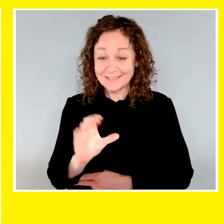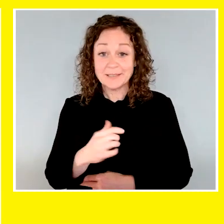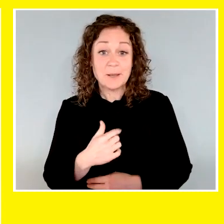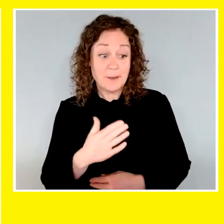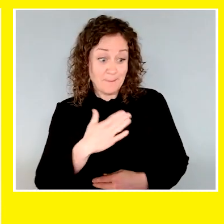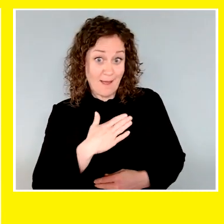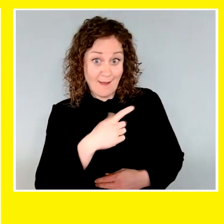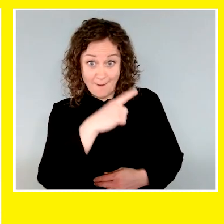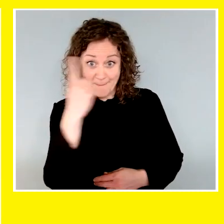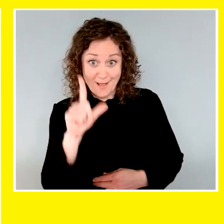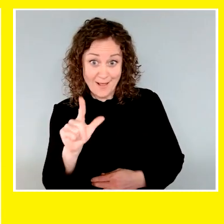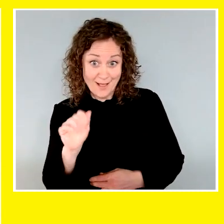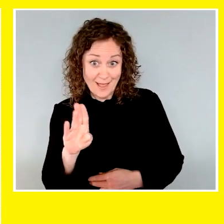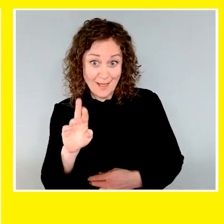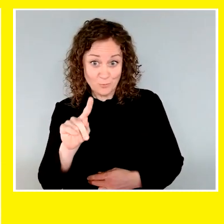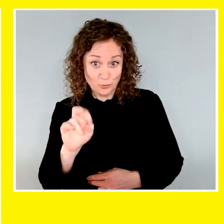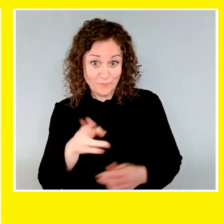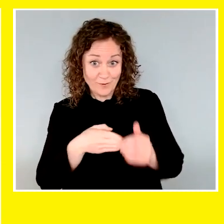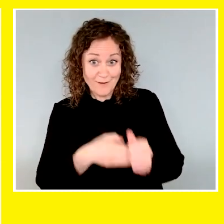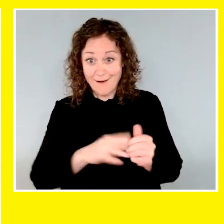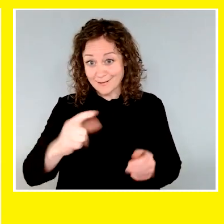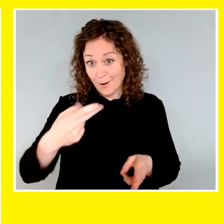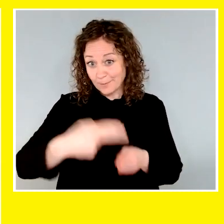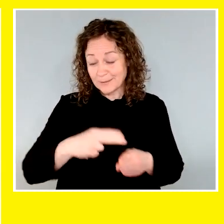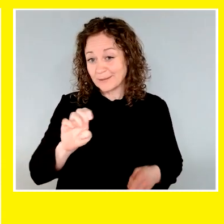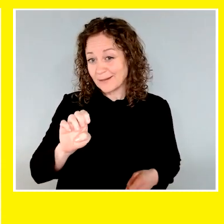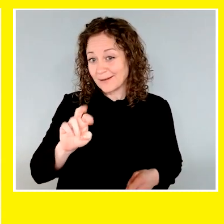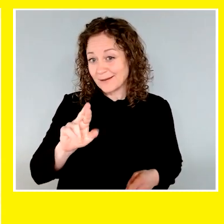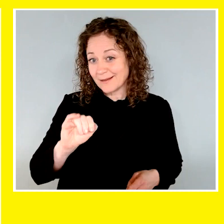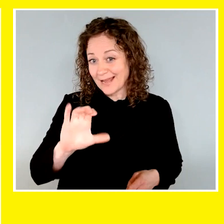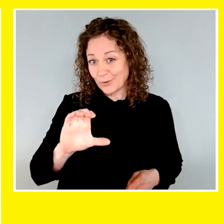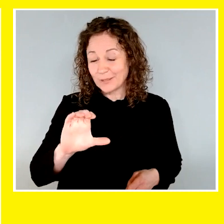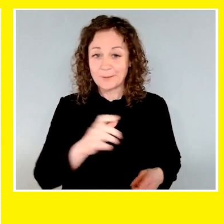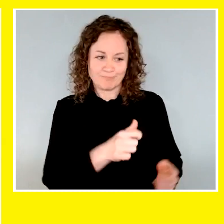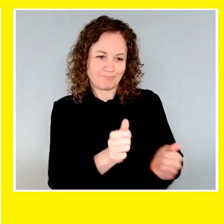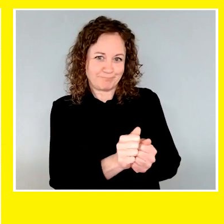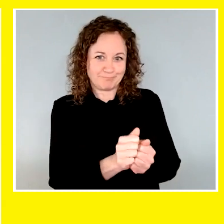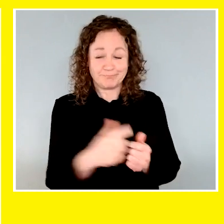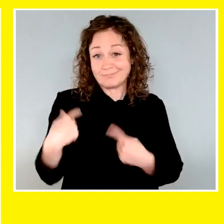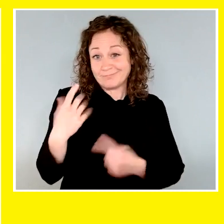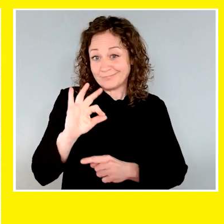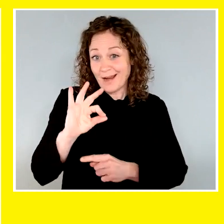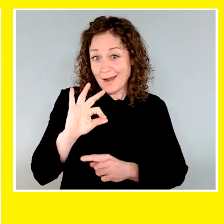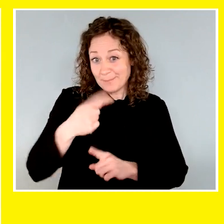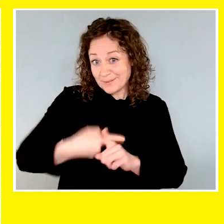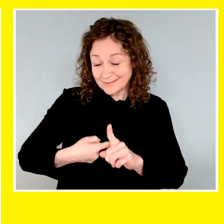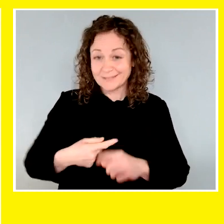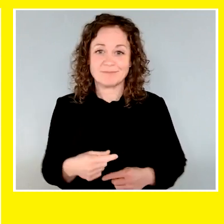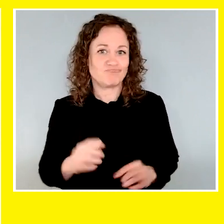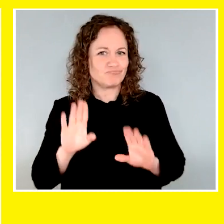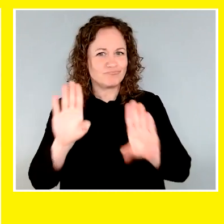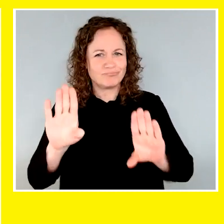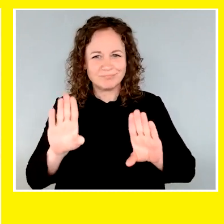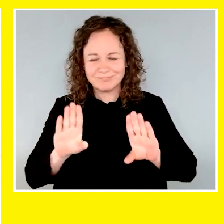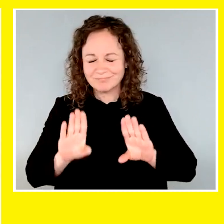BC. I'm here with my black Labrador retriever guide dog, Eric. We've been together just coming up on